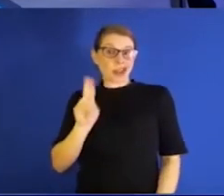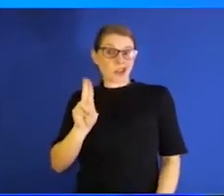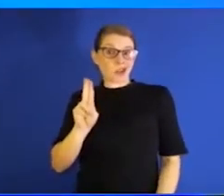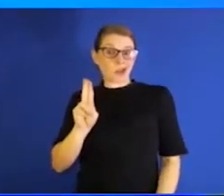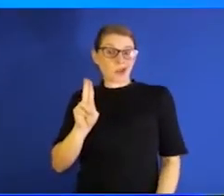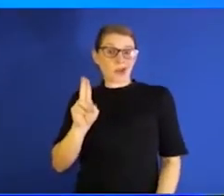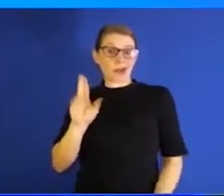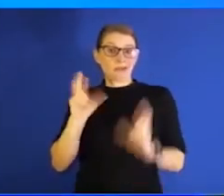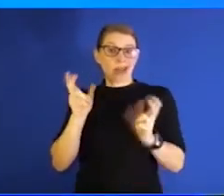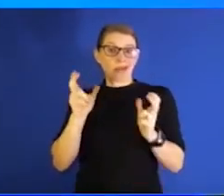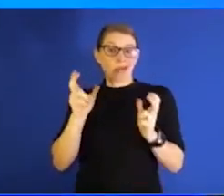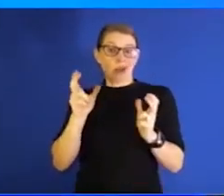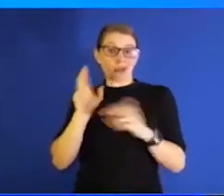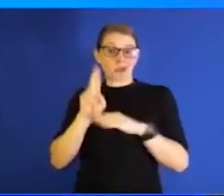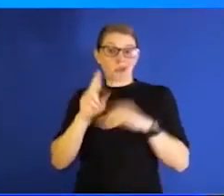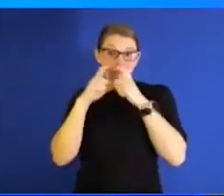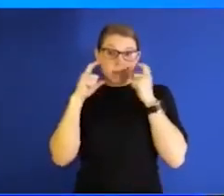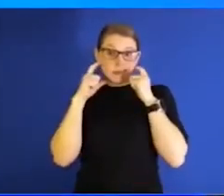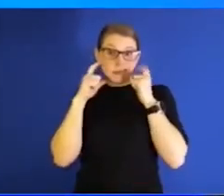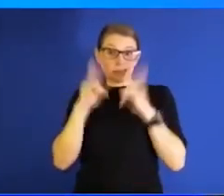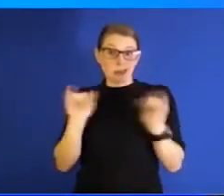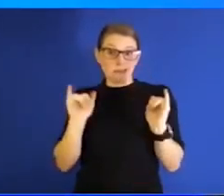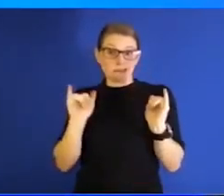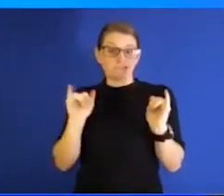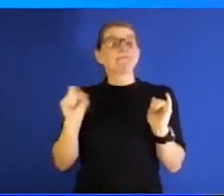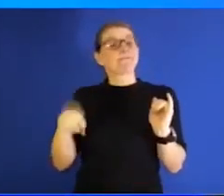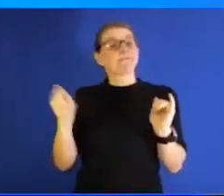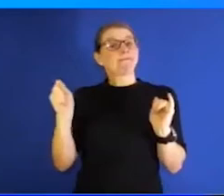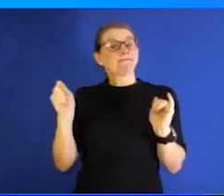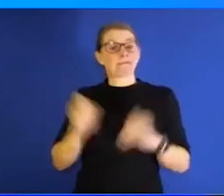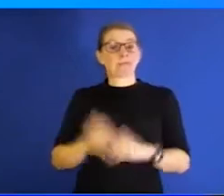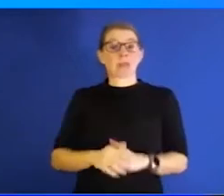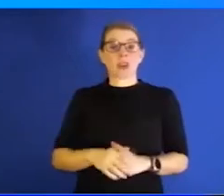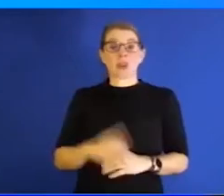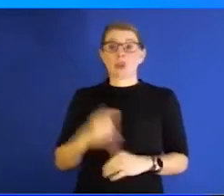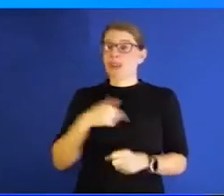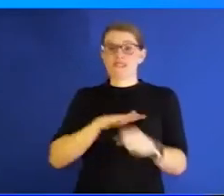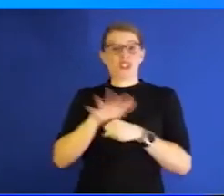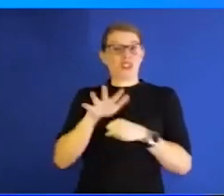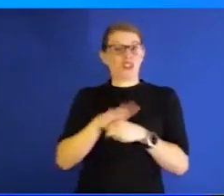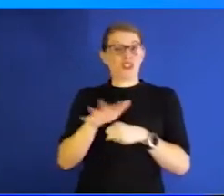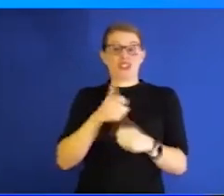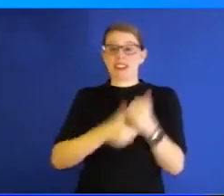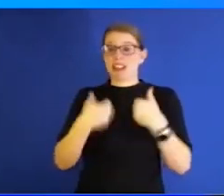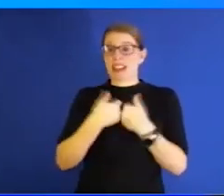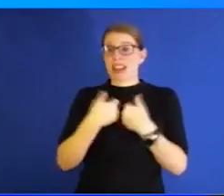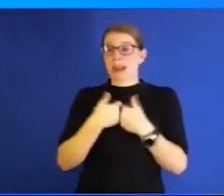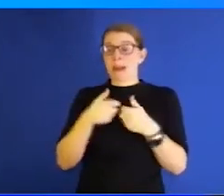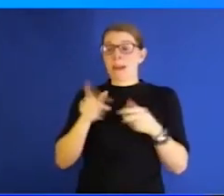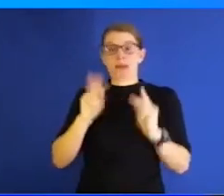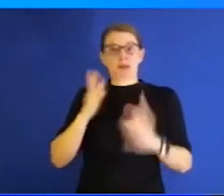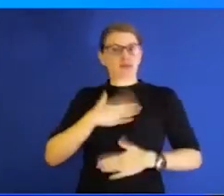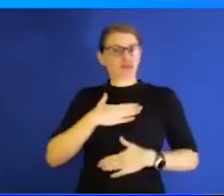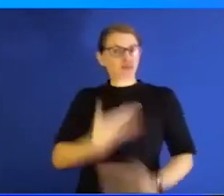know, and we had a Kentucky game. We were full to the rafters. Everybody was incredibly compliant. I think we might have had